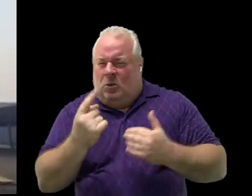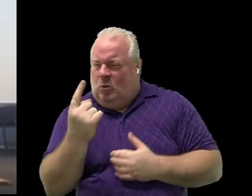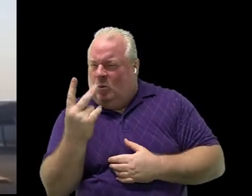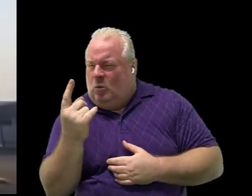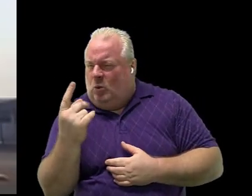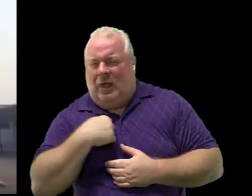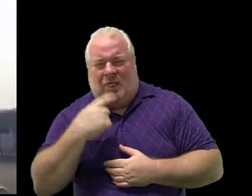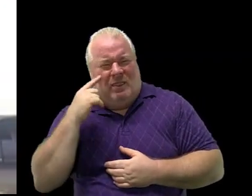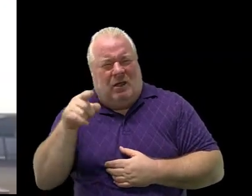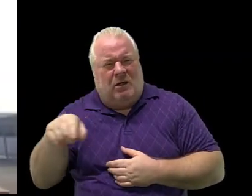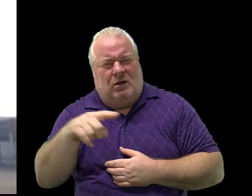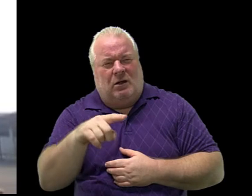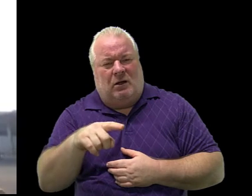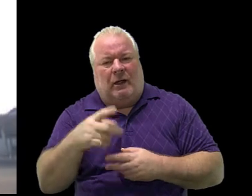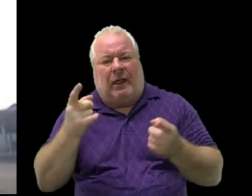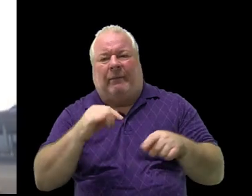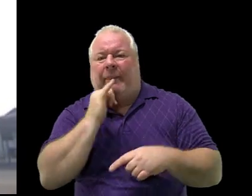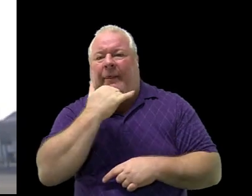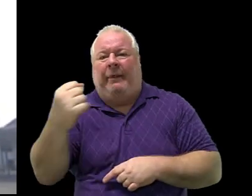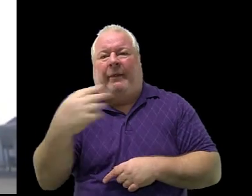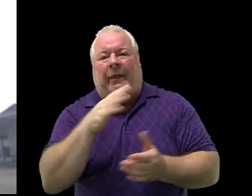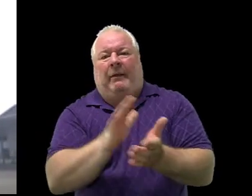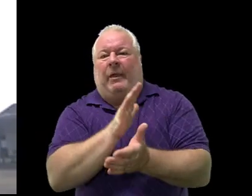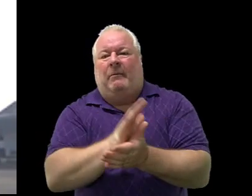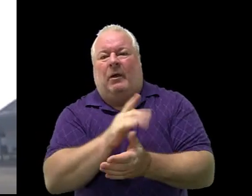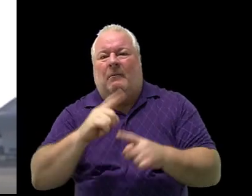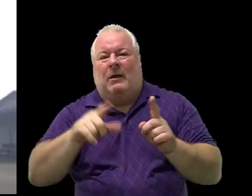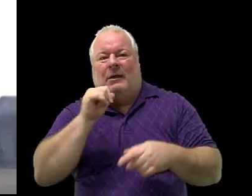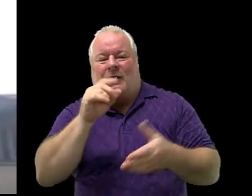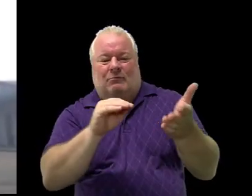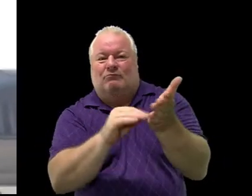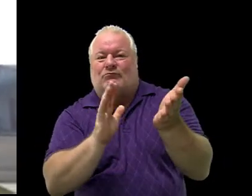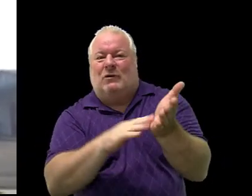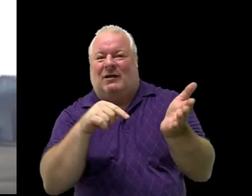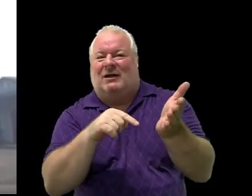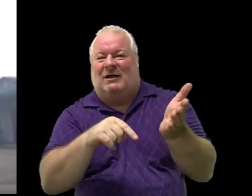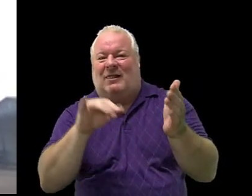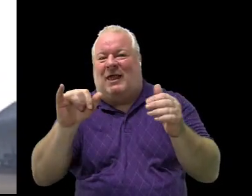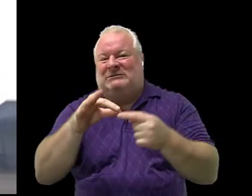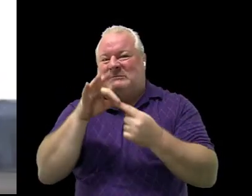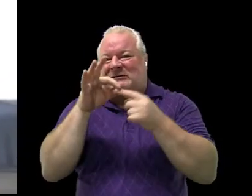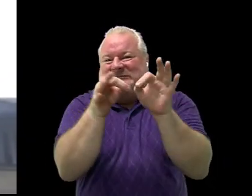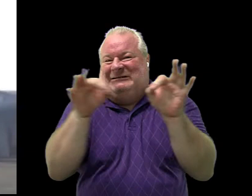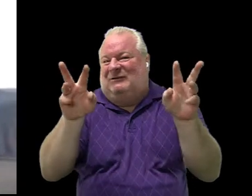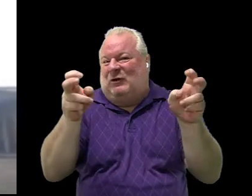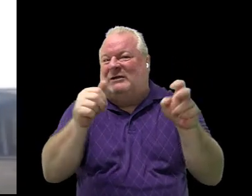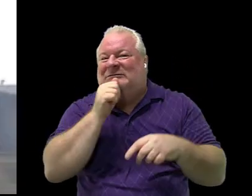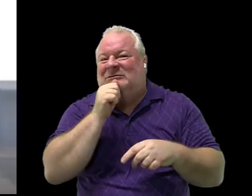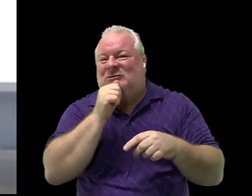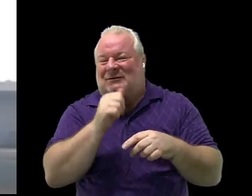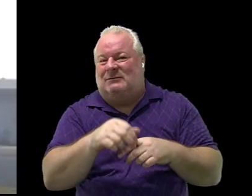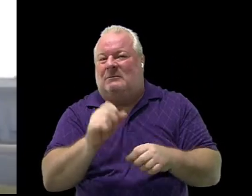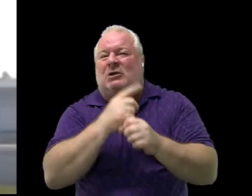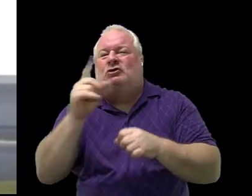accidentally turned in your form so make sure that if you did do that that you let your teachers know